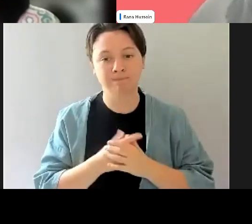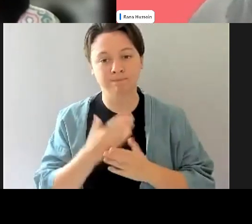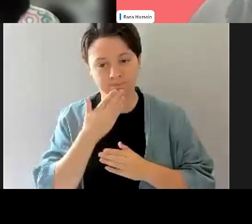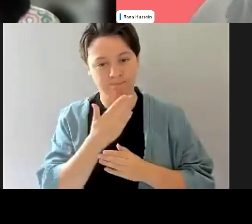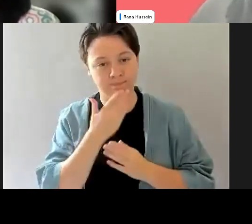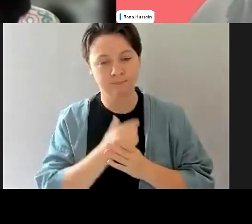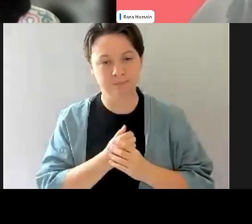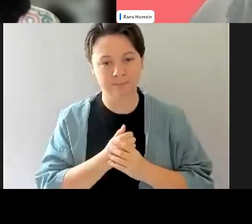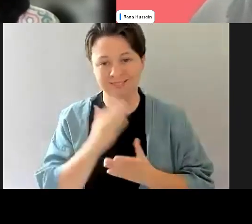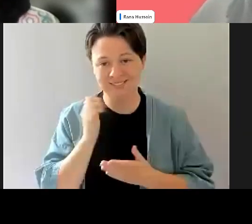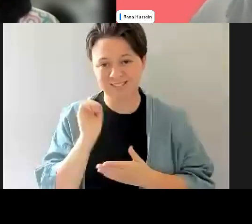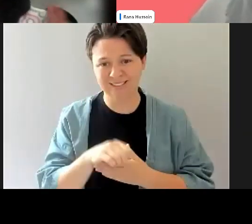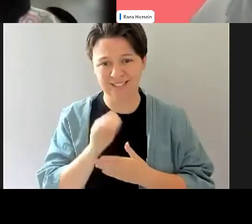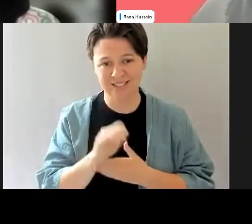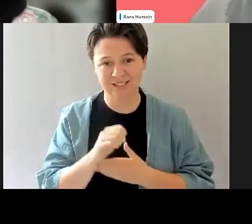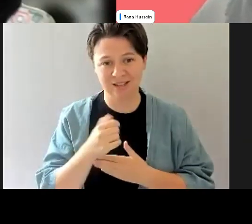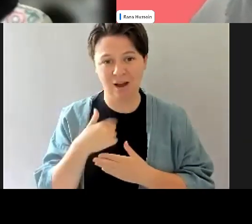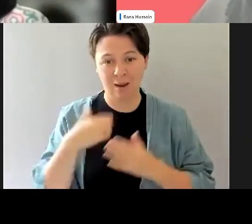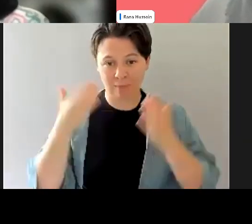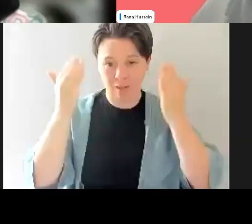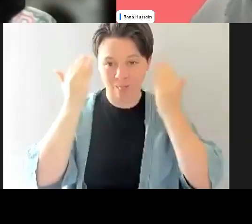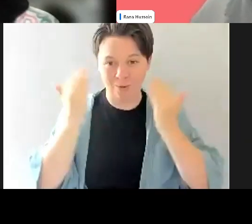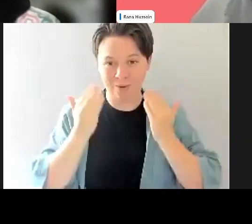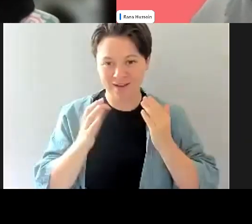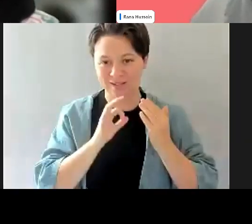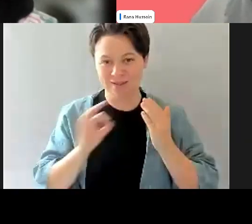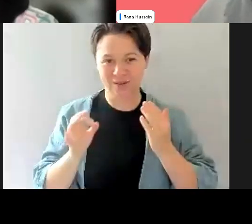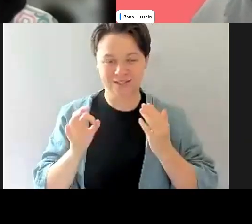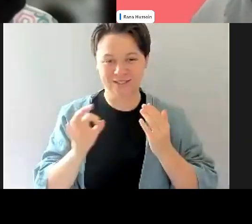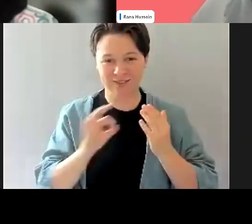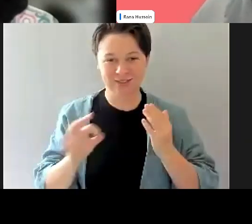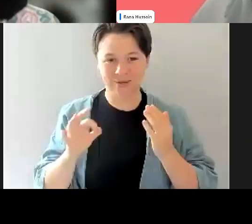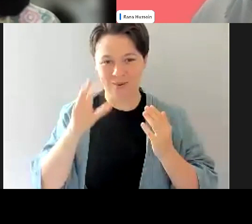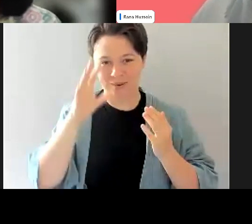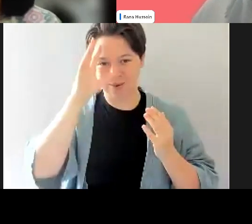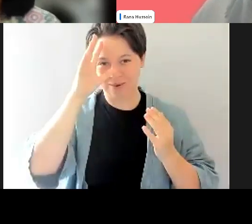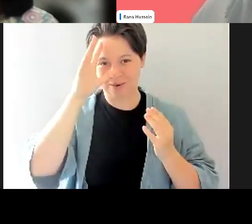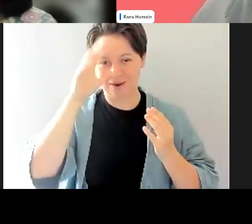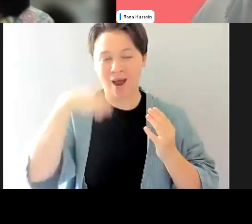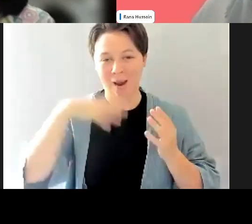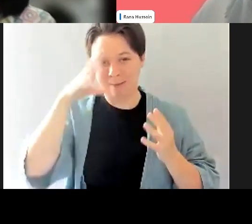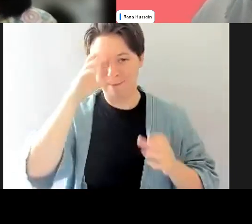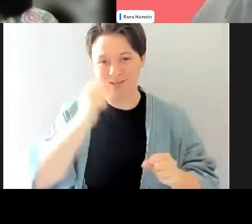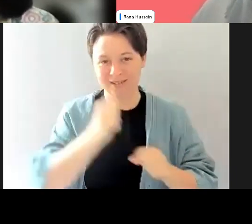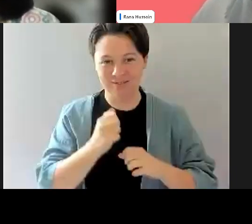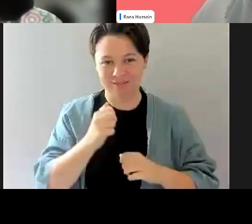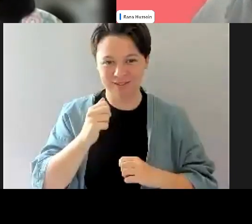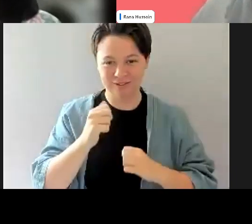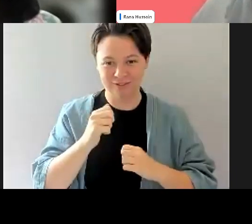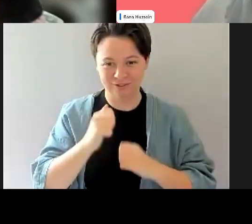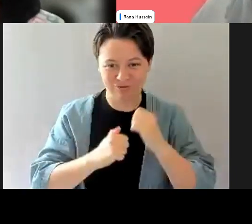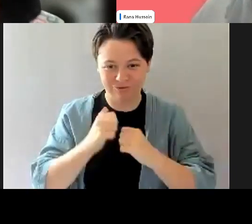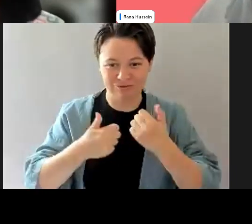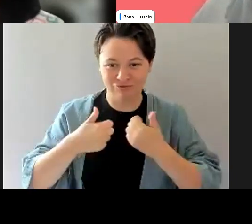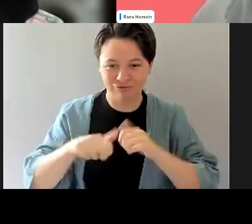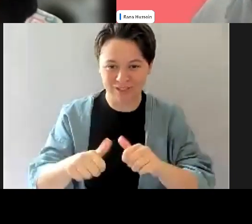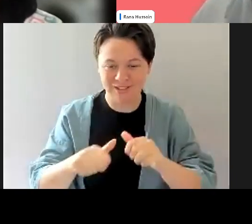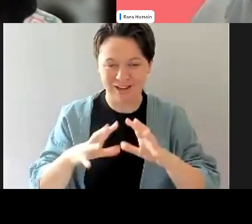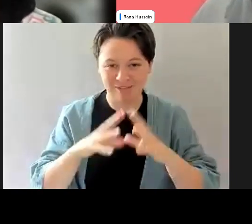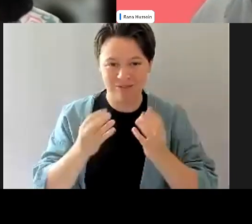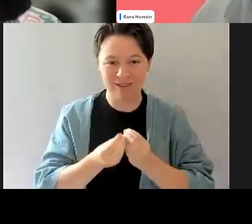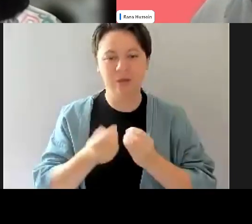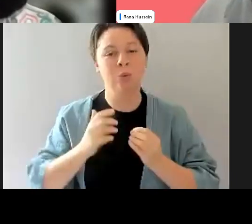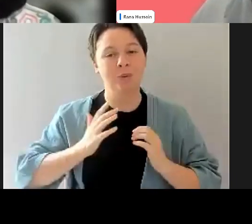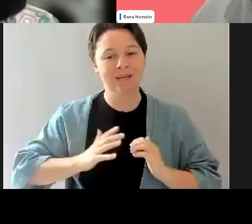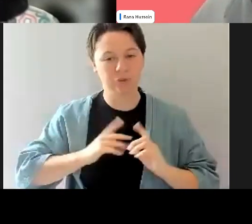Um, yeah, definitely. I'm a lawyer, so I do believe in processes and constitutions and both strategies. I think we do need to reform those, our